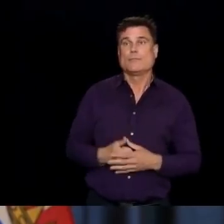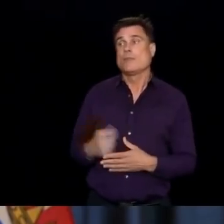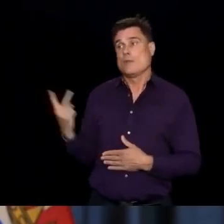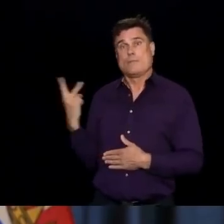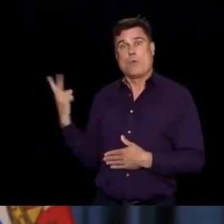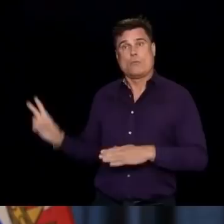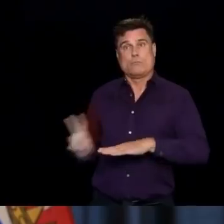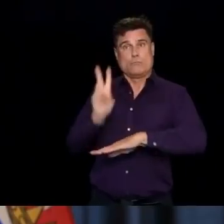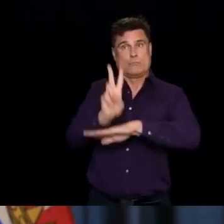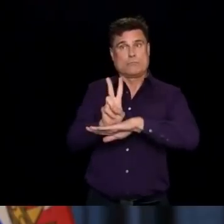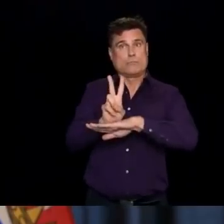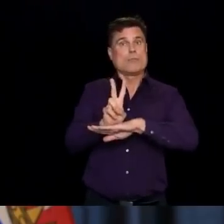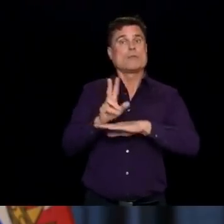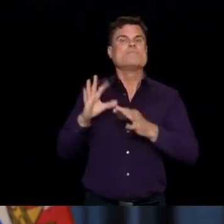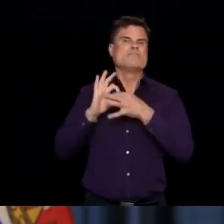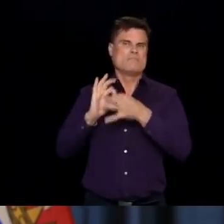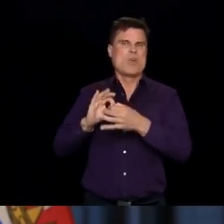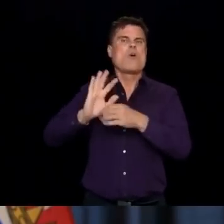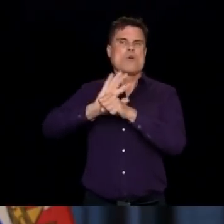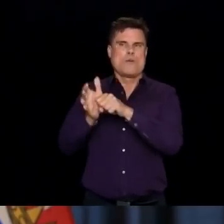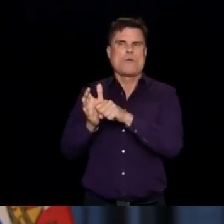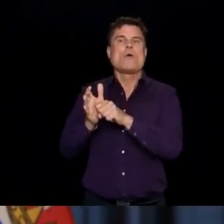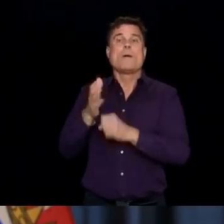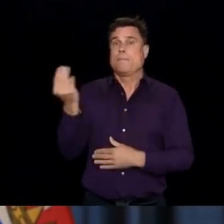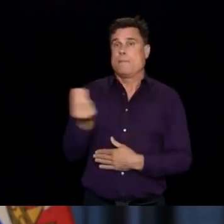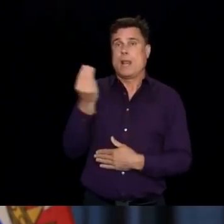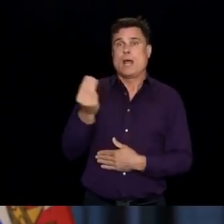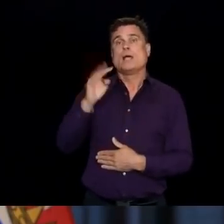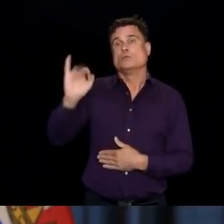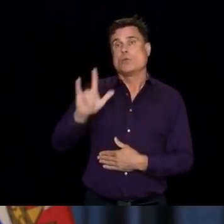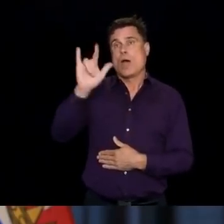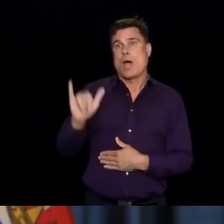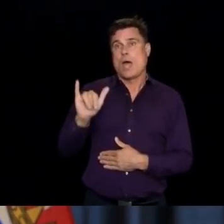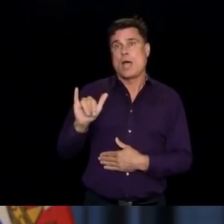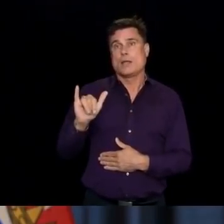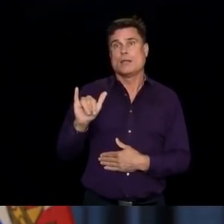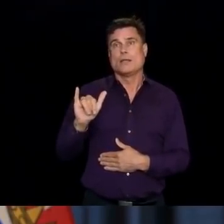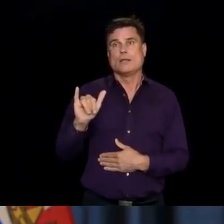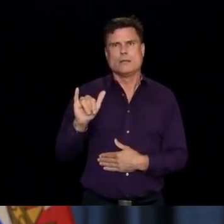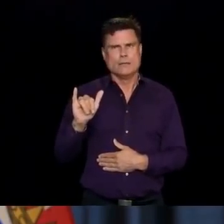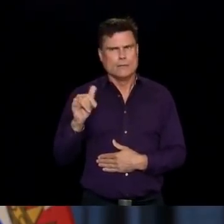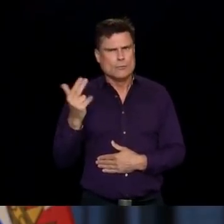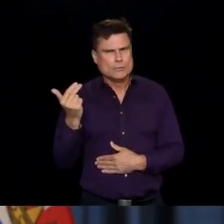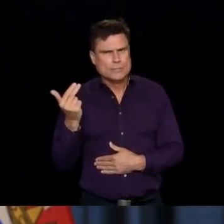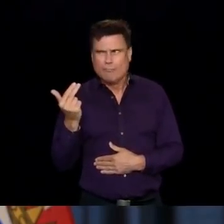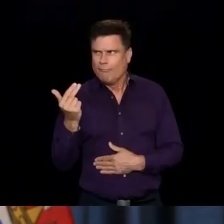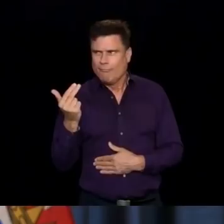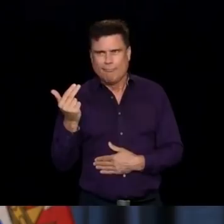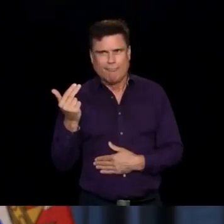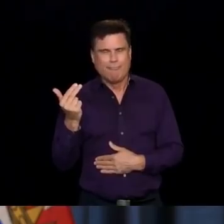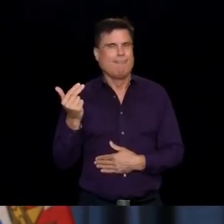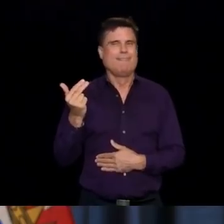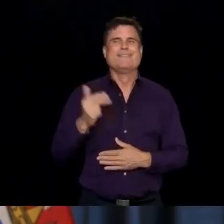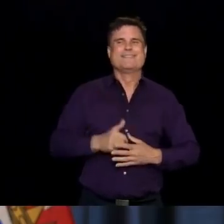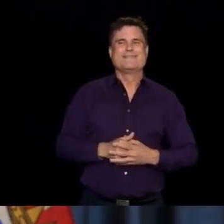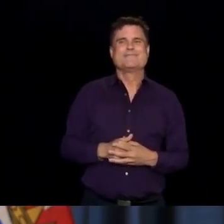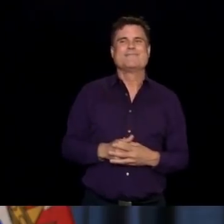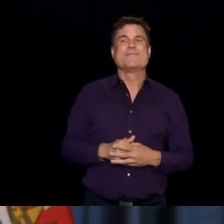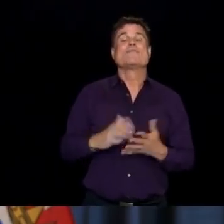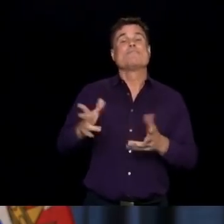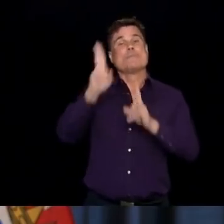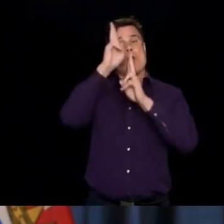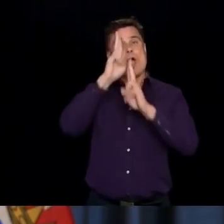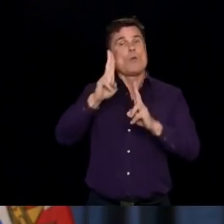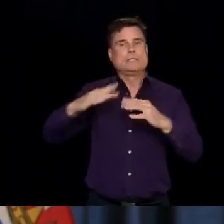COVID-19 briefing for British Columbia for Monday, July the 13th. We're honoured to be here on the territories of the Lekwungen